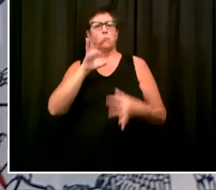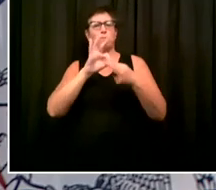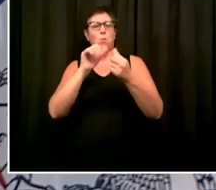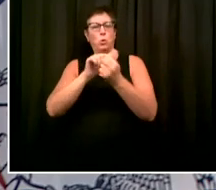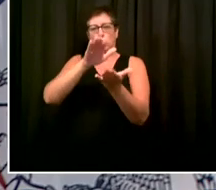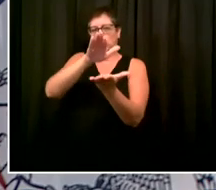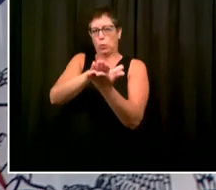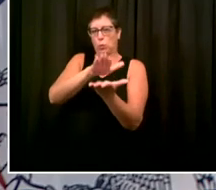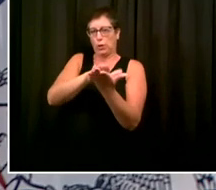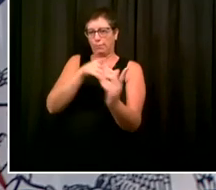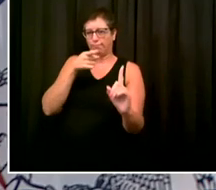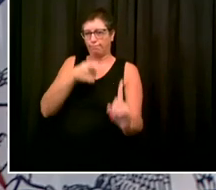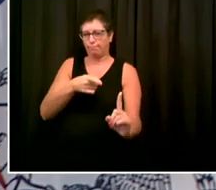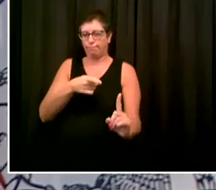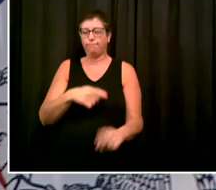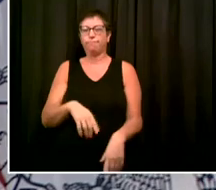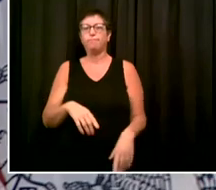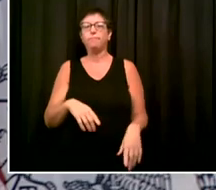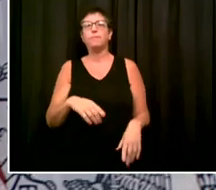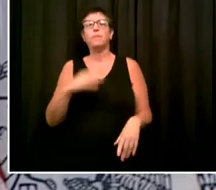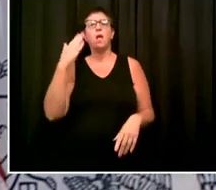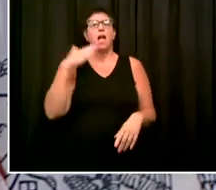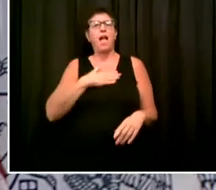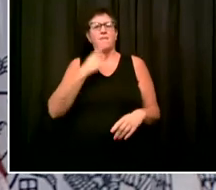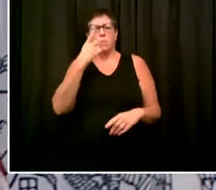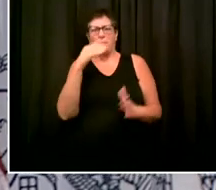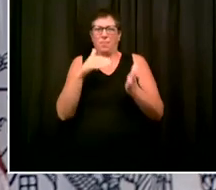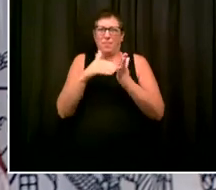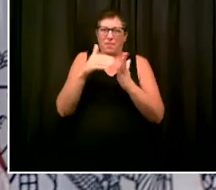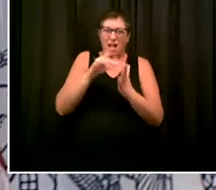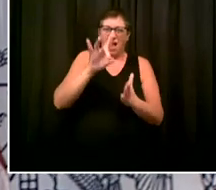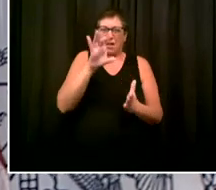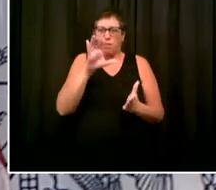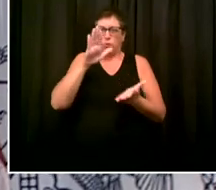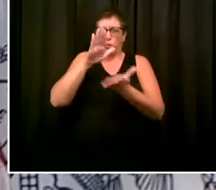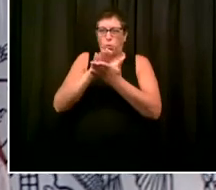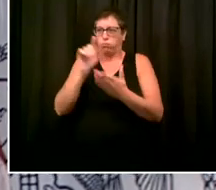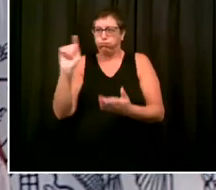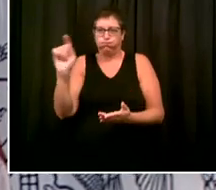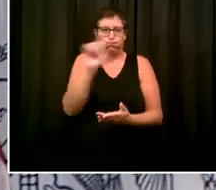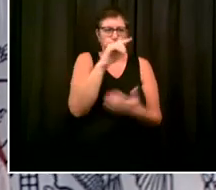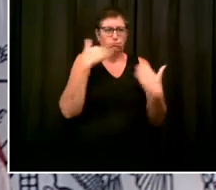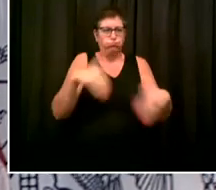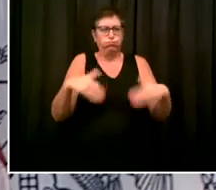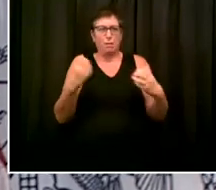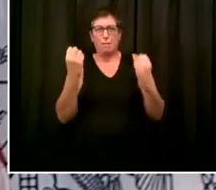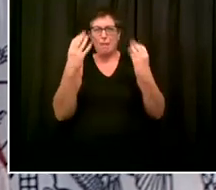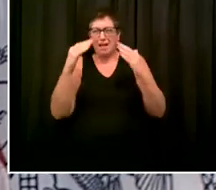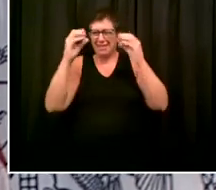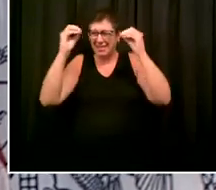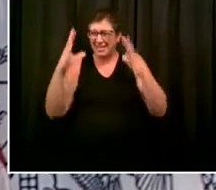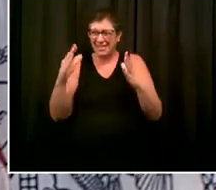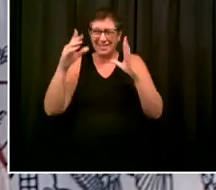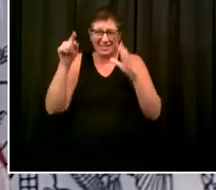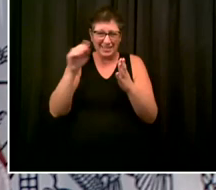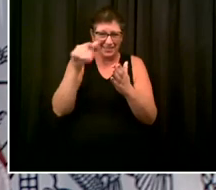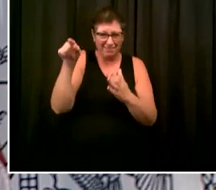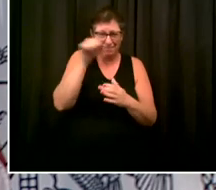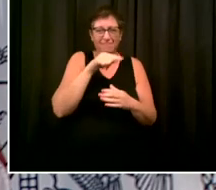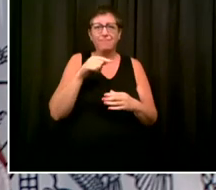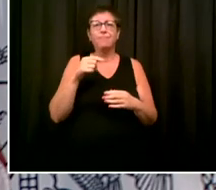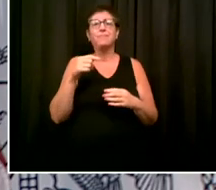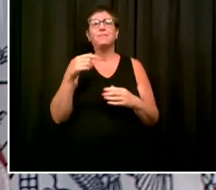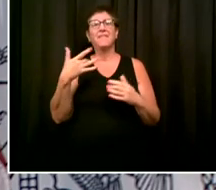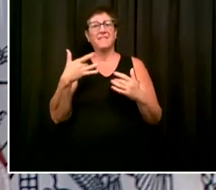I think 1,800 schools, is it reasonable to believe that even if you're able to open schools on September 10th, how can